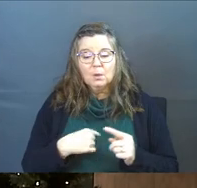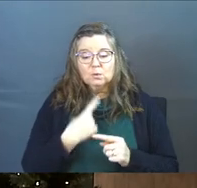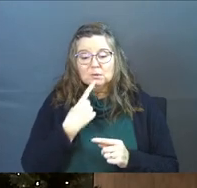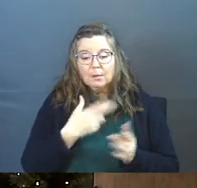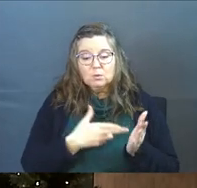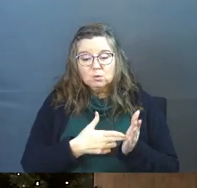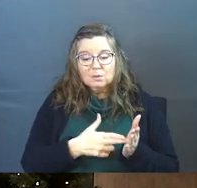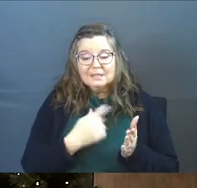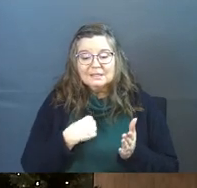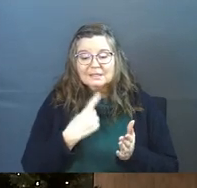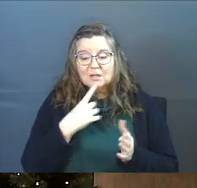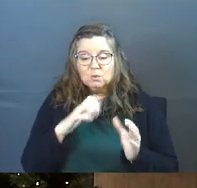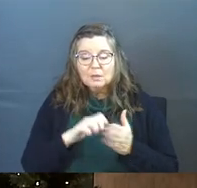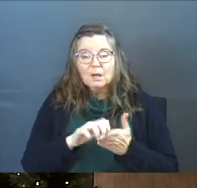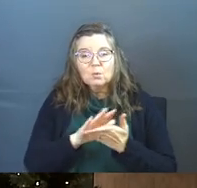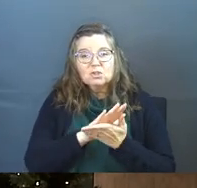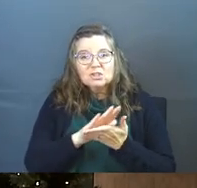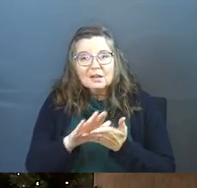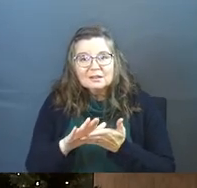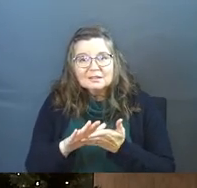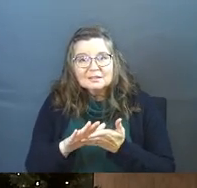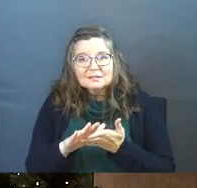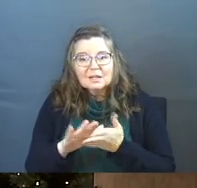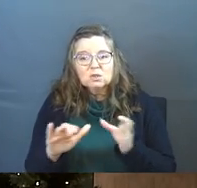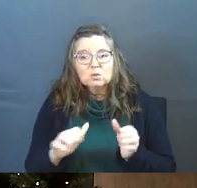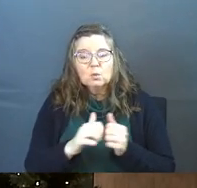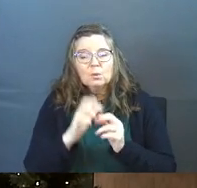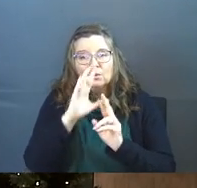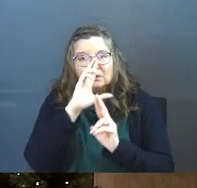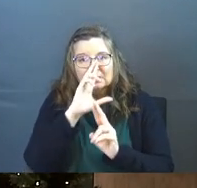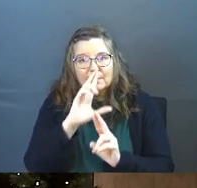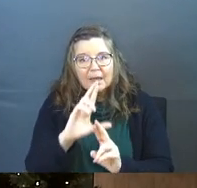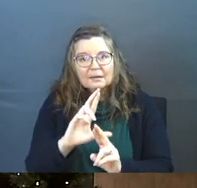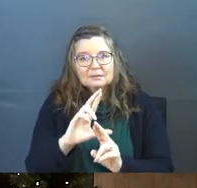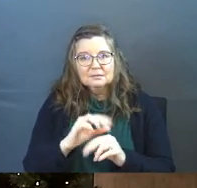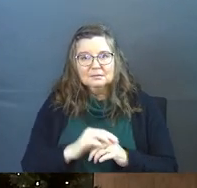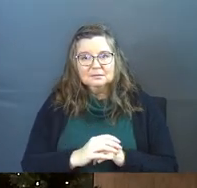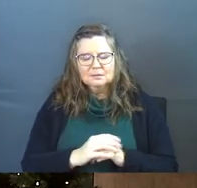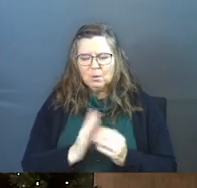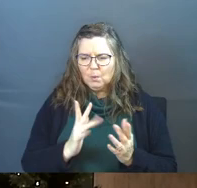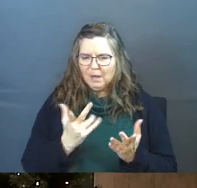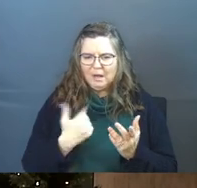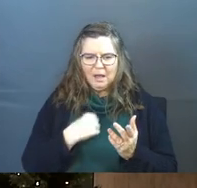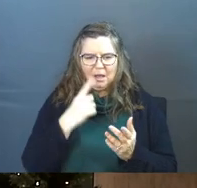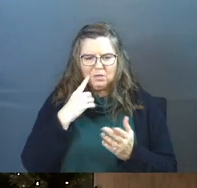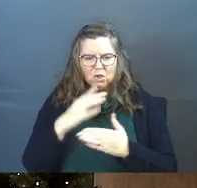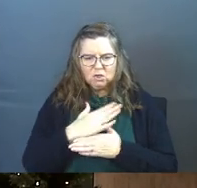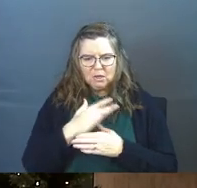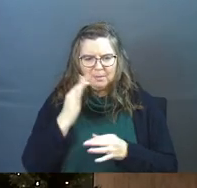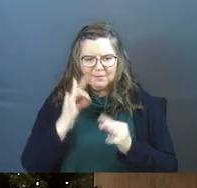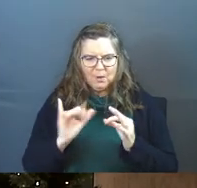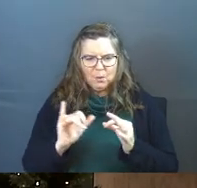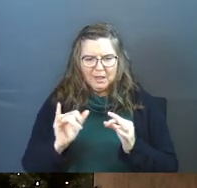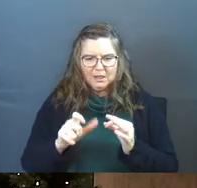when you tell them the truth, it says do that with gentleness and do it with respect. Wait a second. I thought sharing my faith was like this used